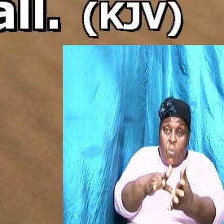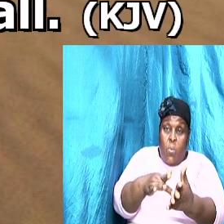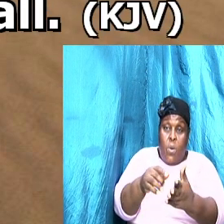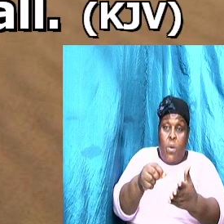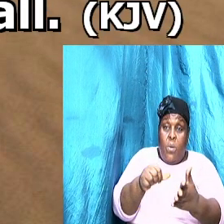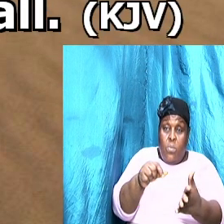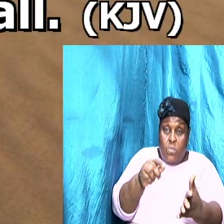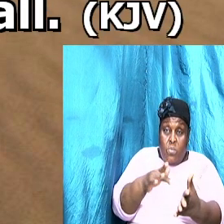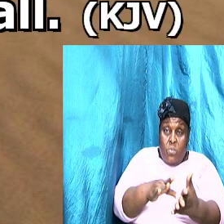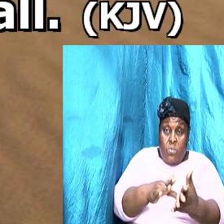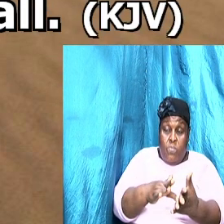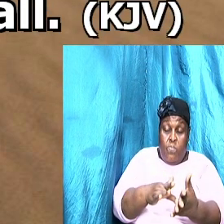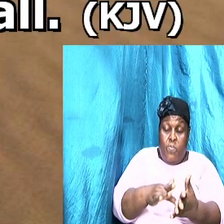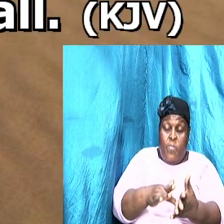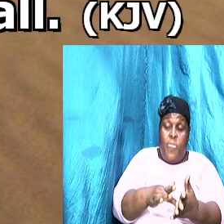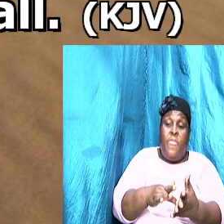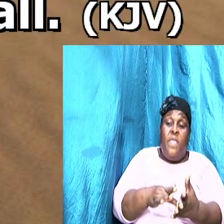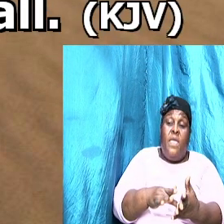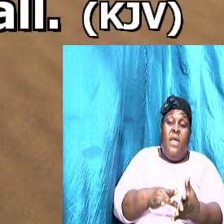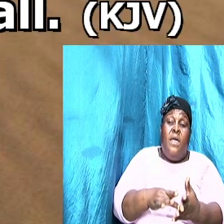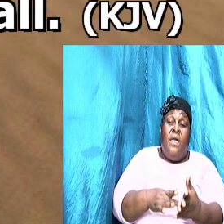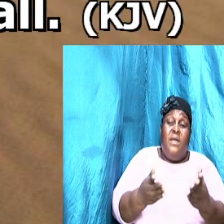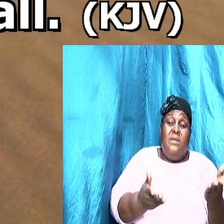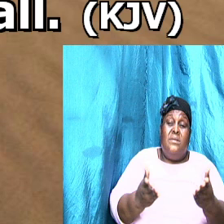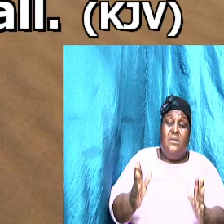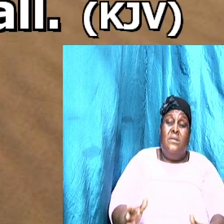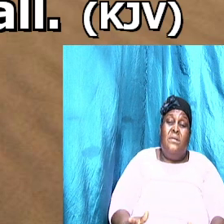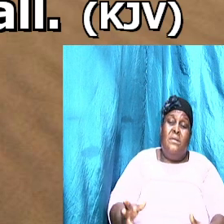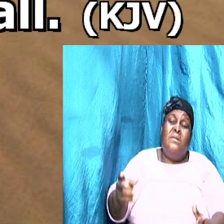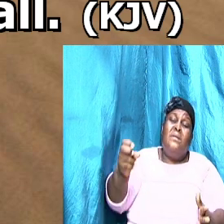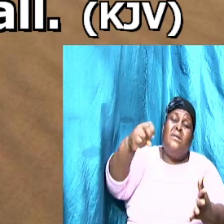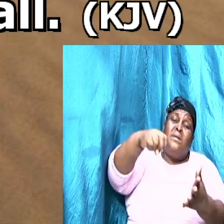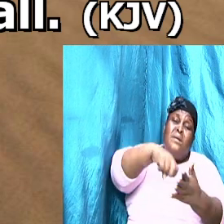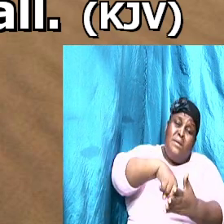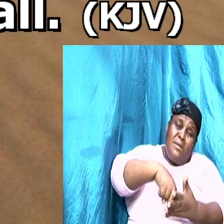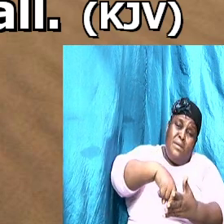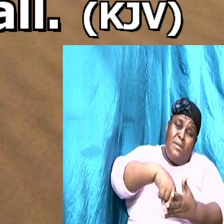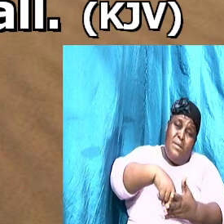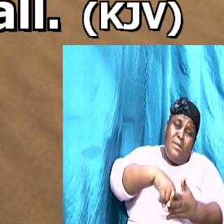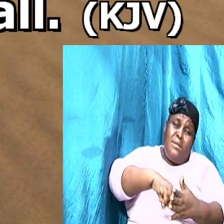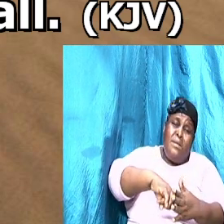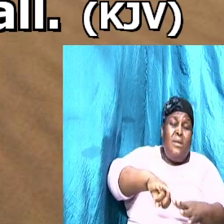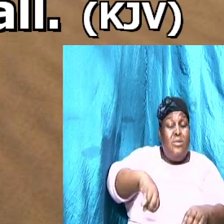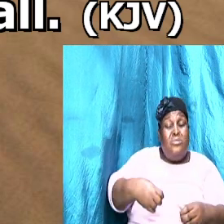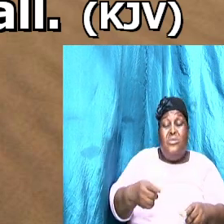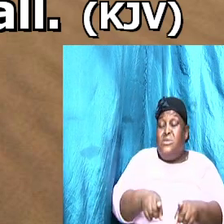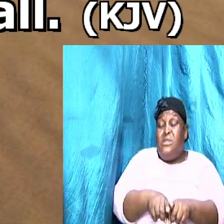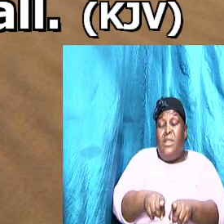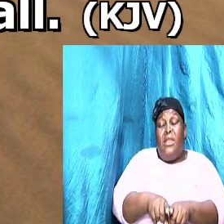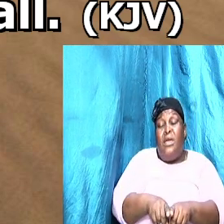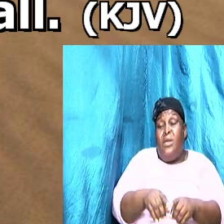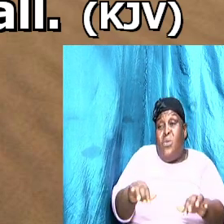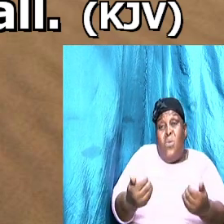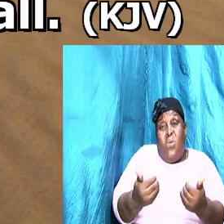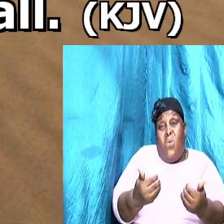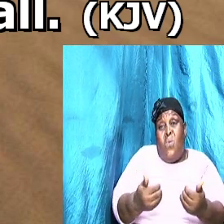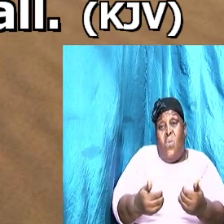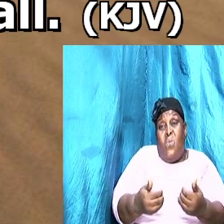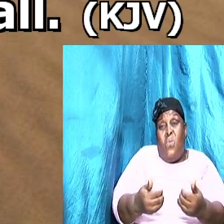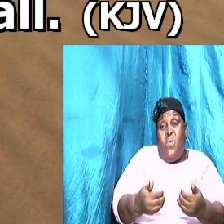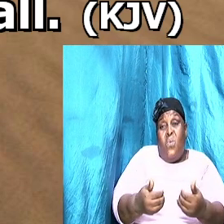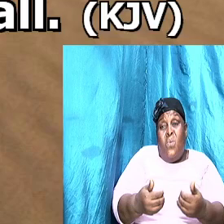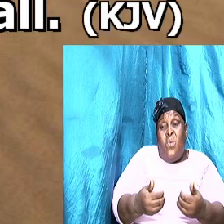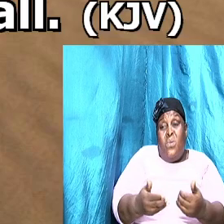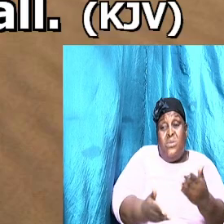And his fellow servant fell down at his feet just like how him fall down at the master